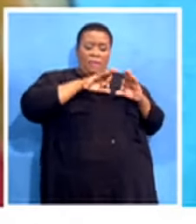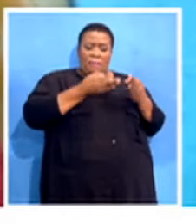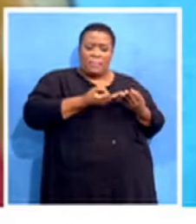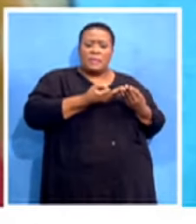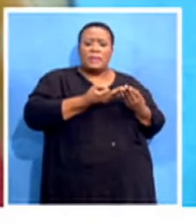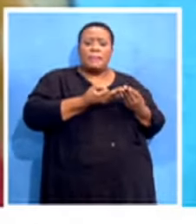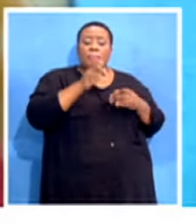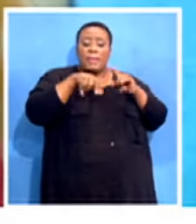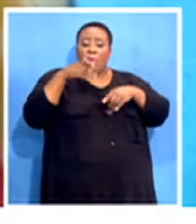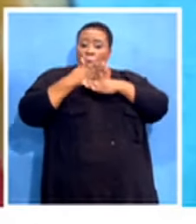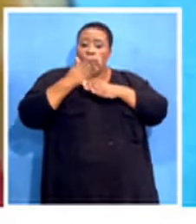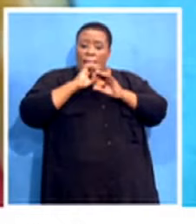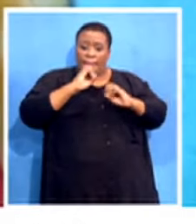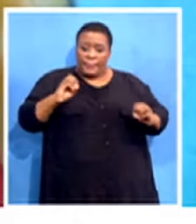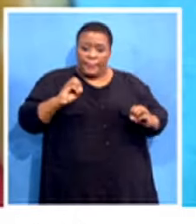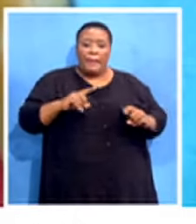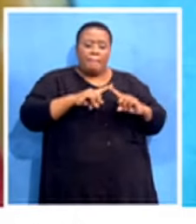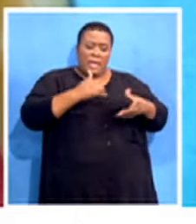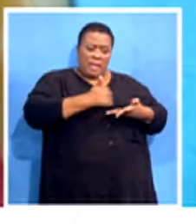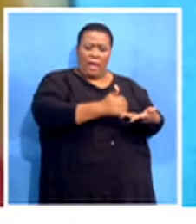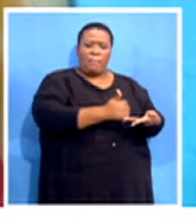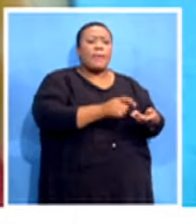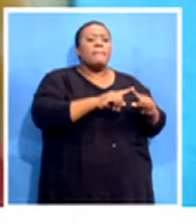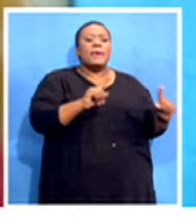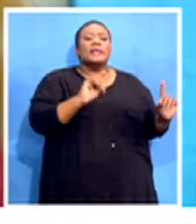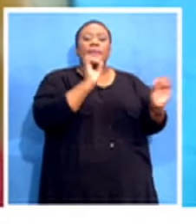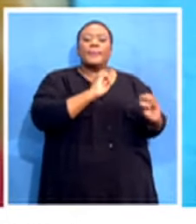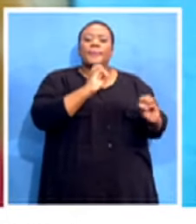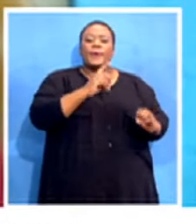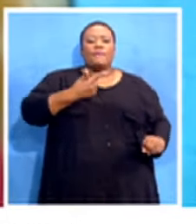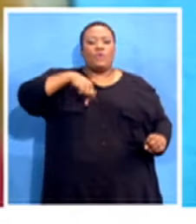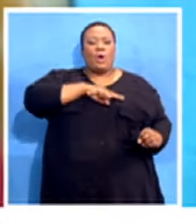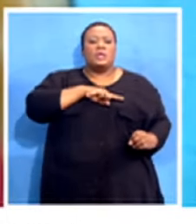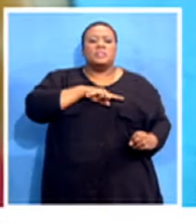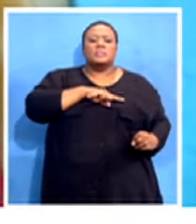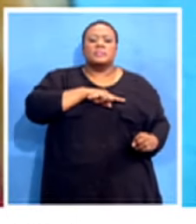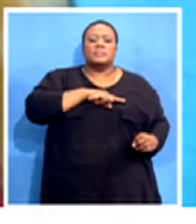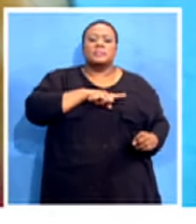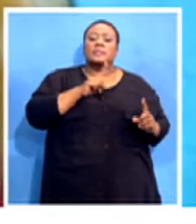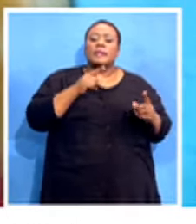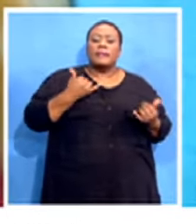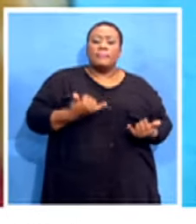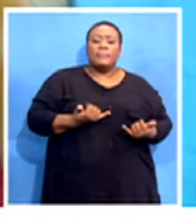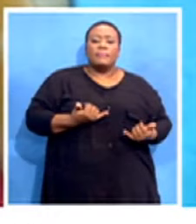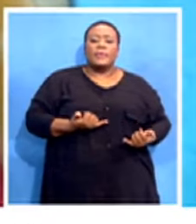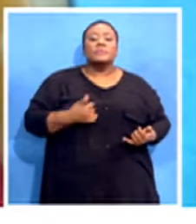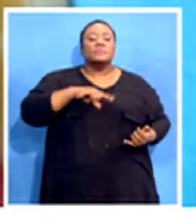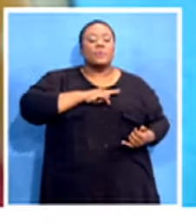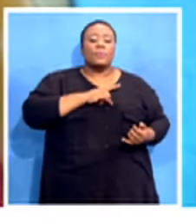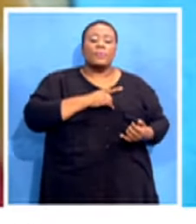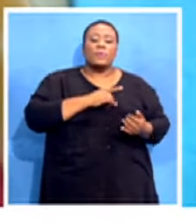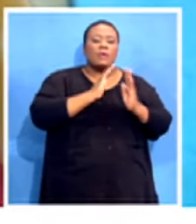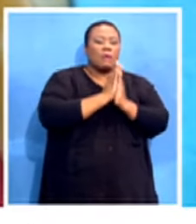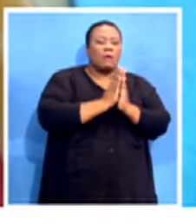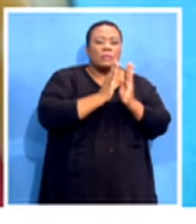well. But we are saying, what is there for us? Nothing has come forth at the current moment. And we are pleading with the conscience of the